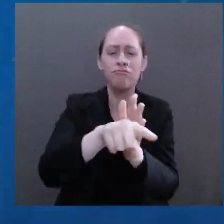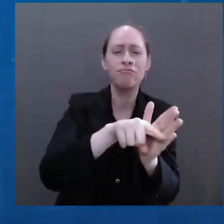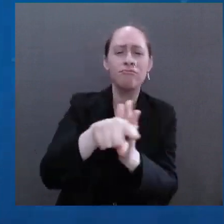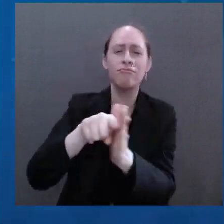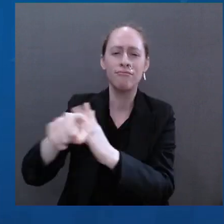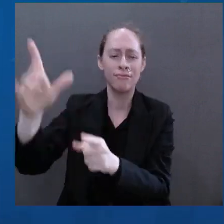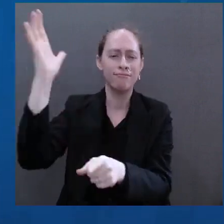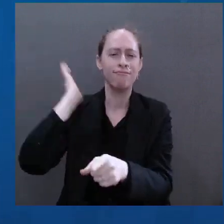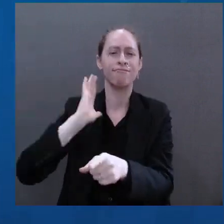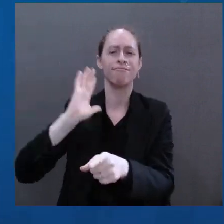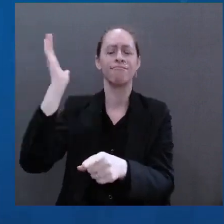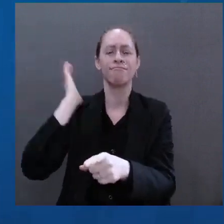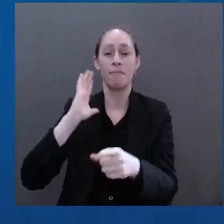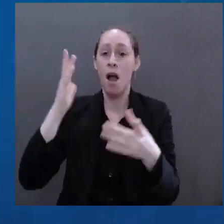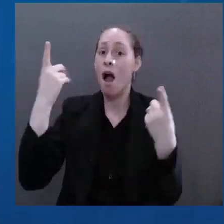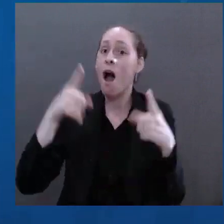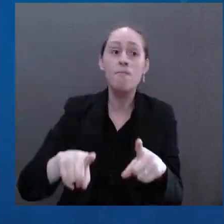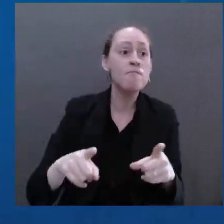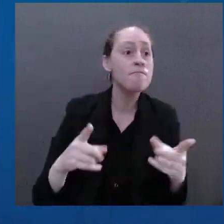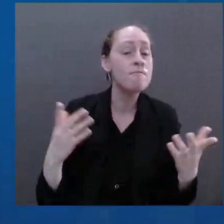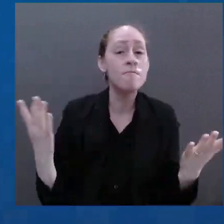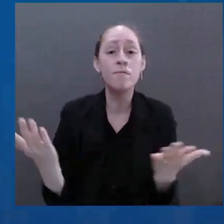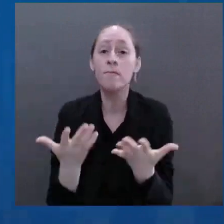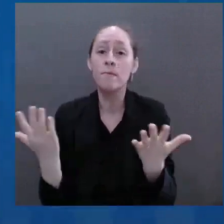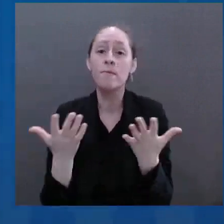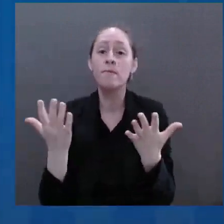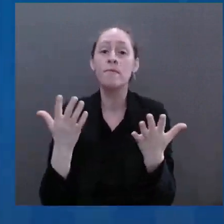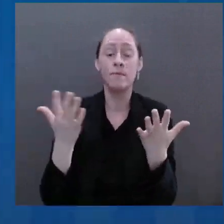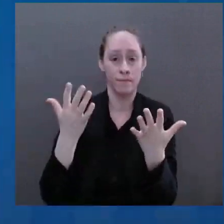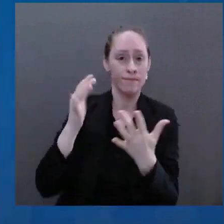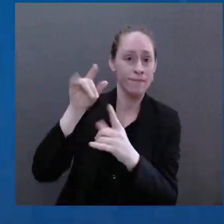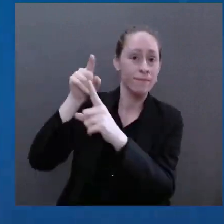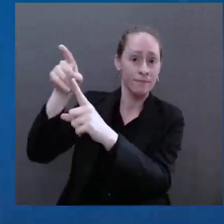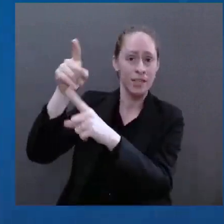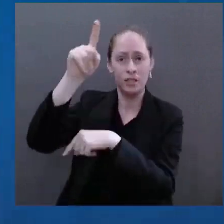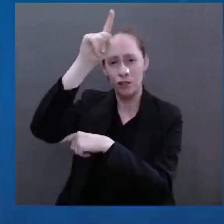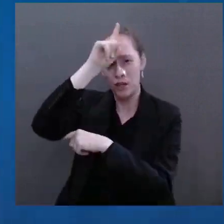fell. They fell. And the people prevailed.